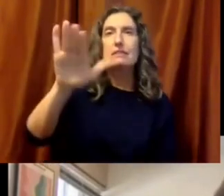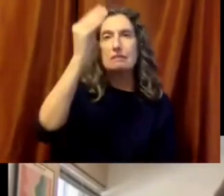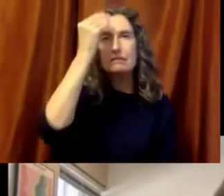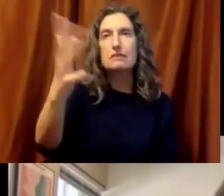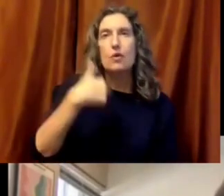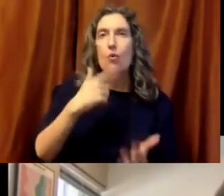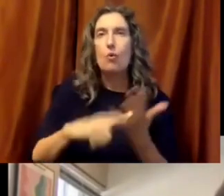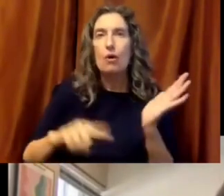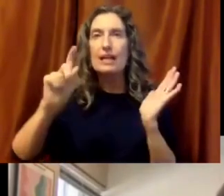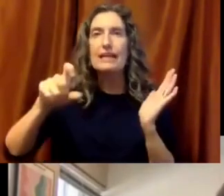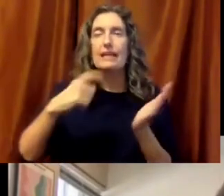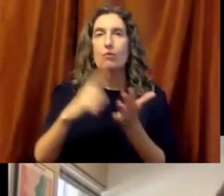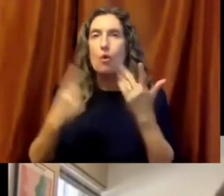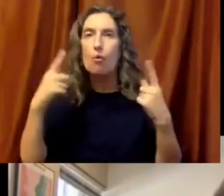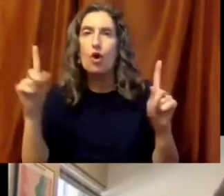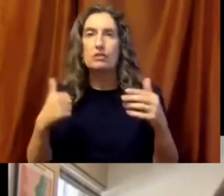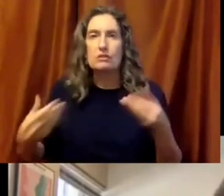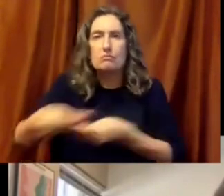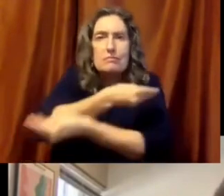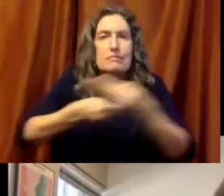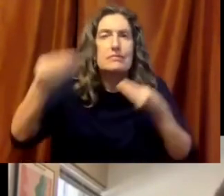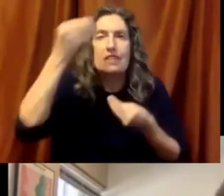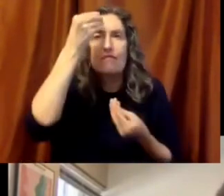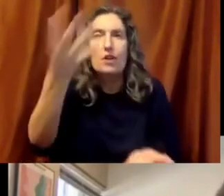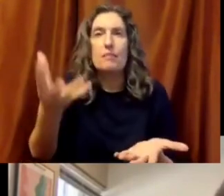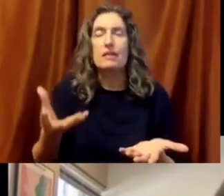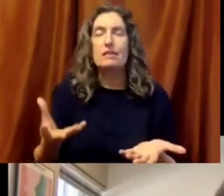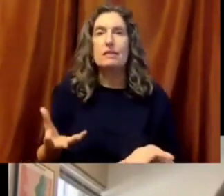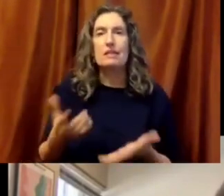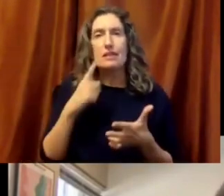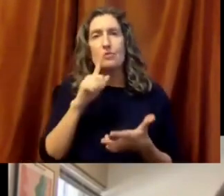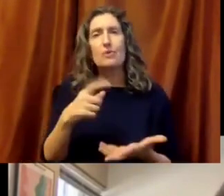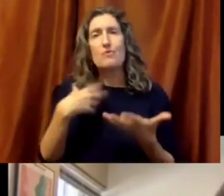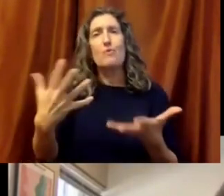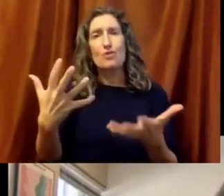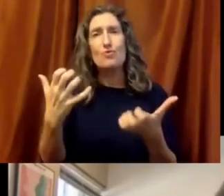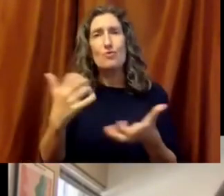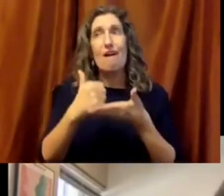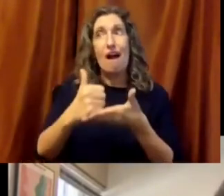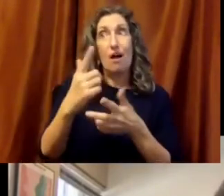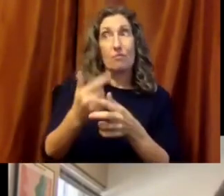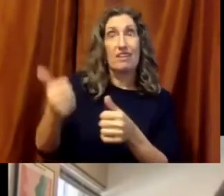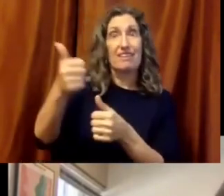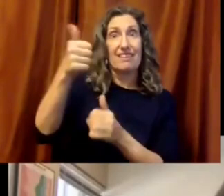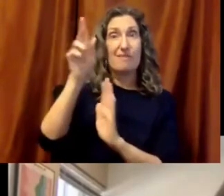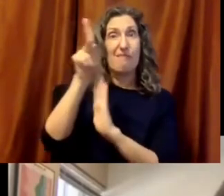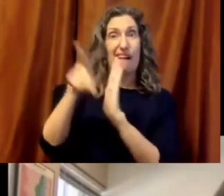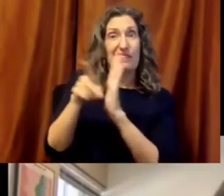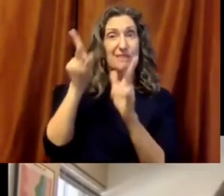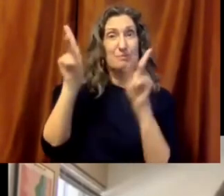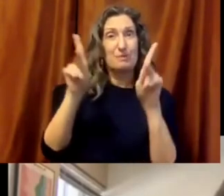active about what's needed, what works, how do we do it to really help